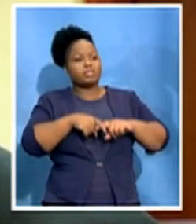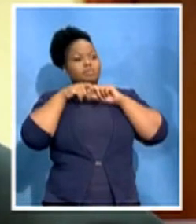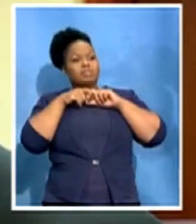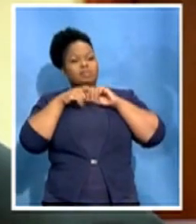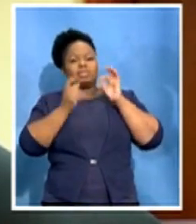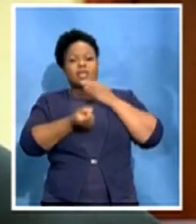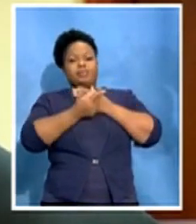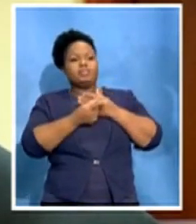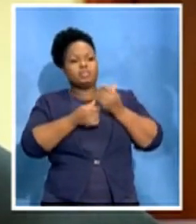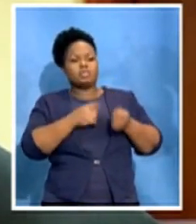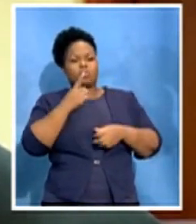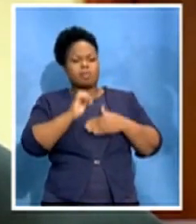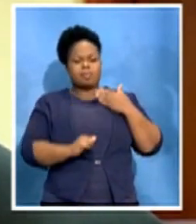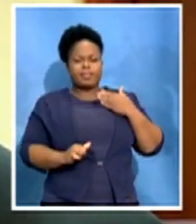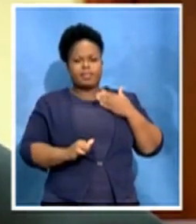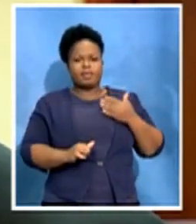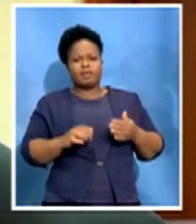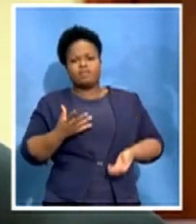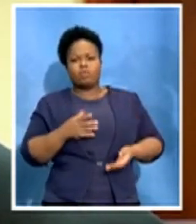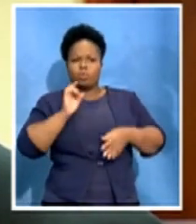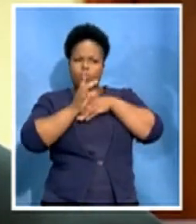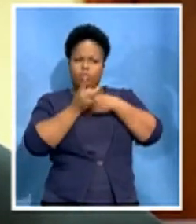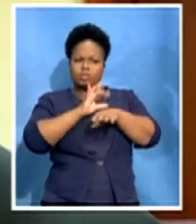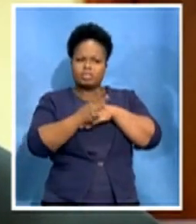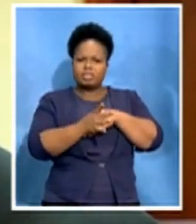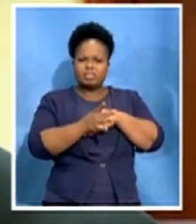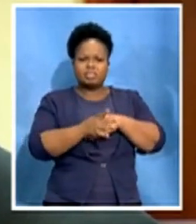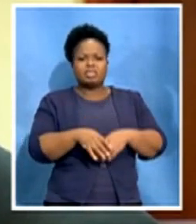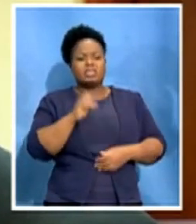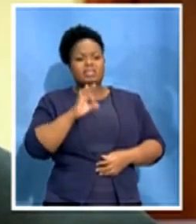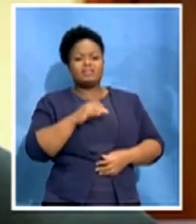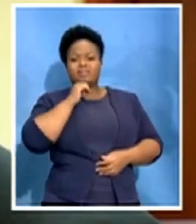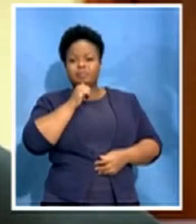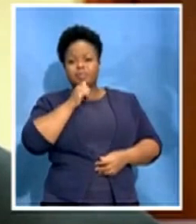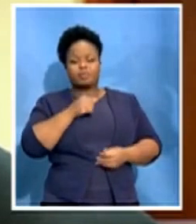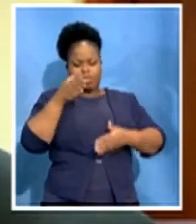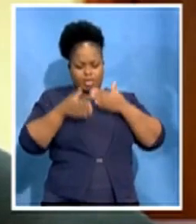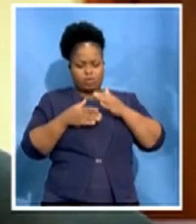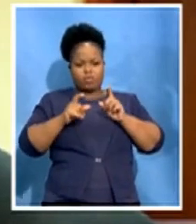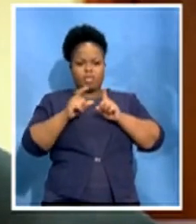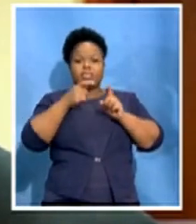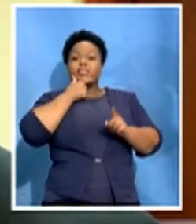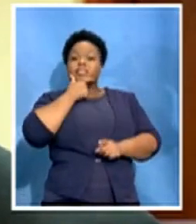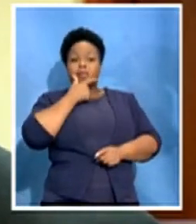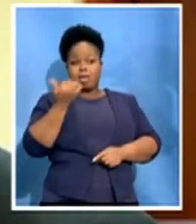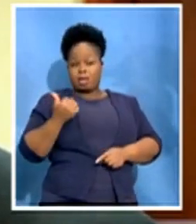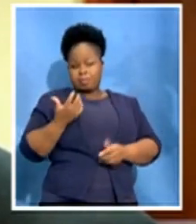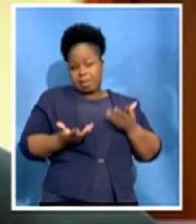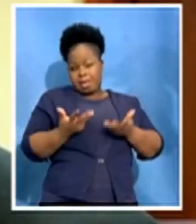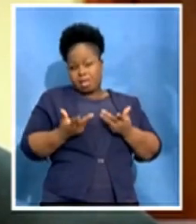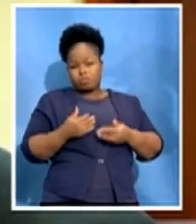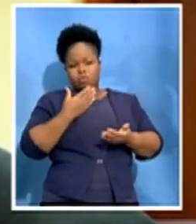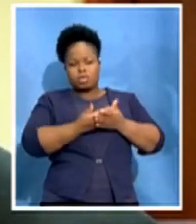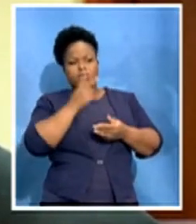consultation is lifted at the end of December, we are likely to see retrenchments. Those who have been issued with letters